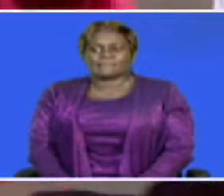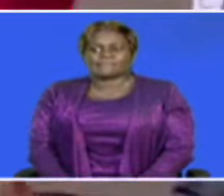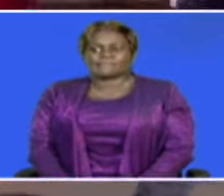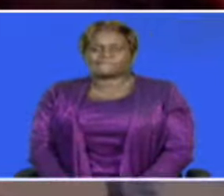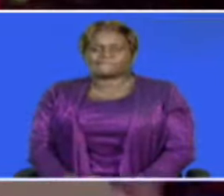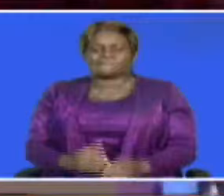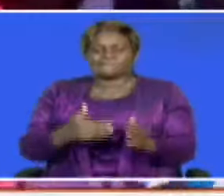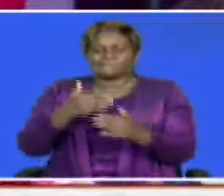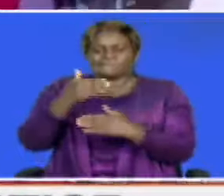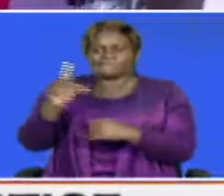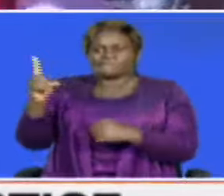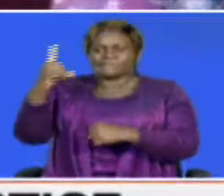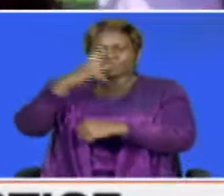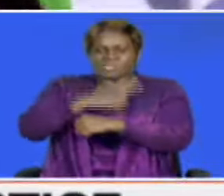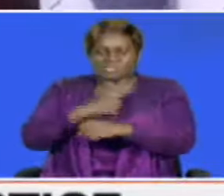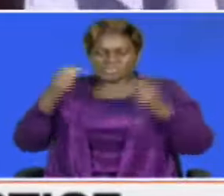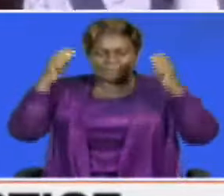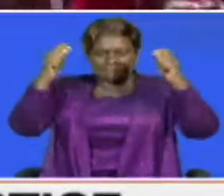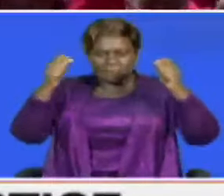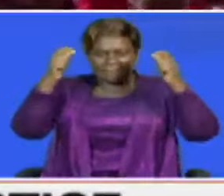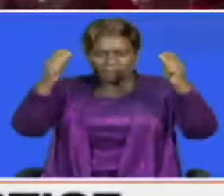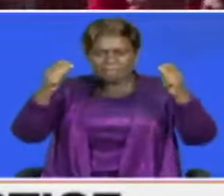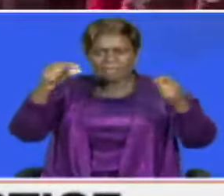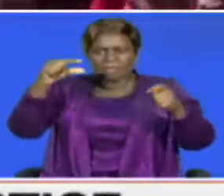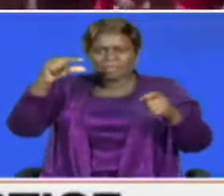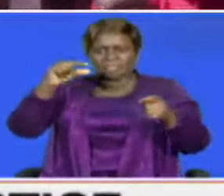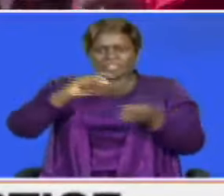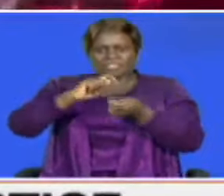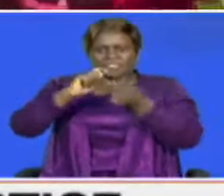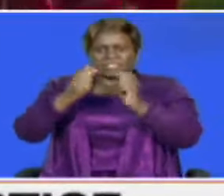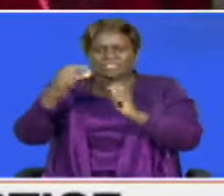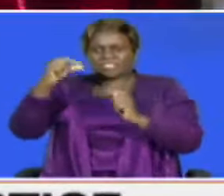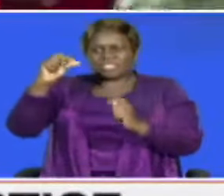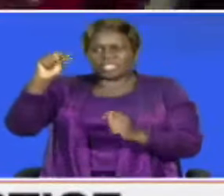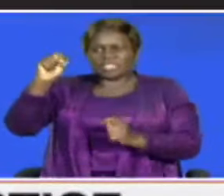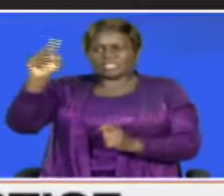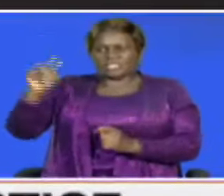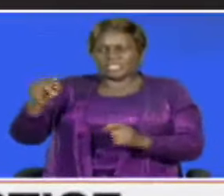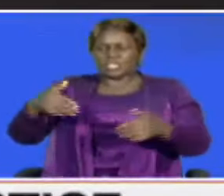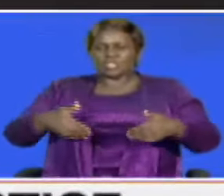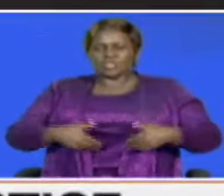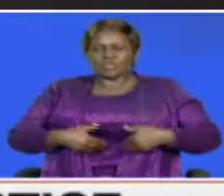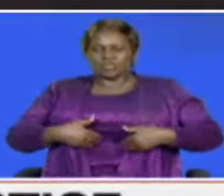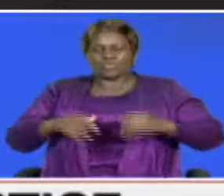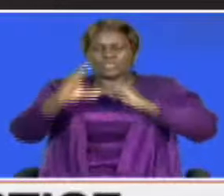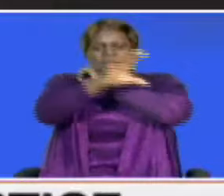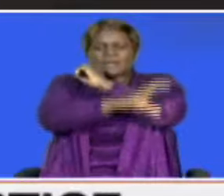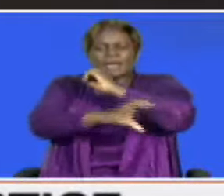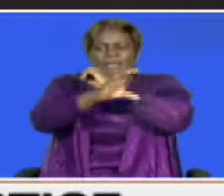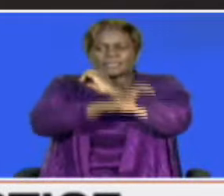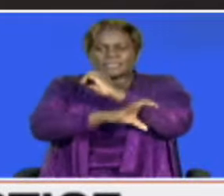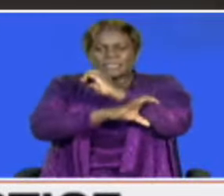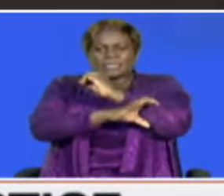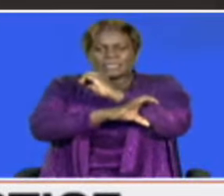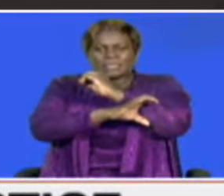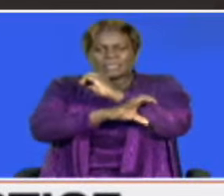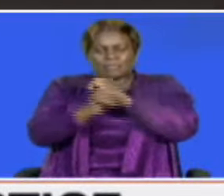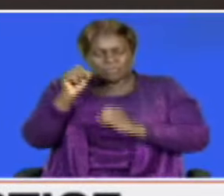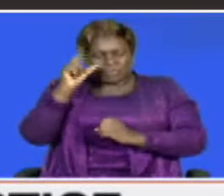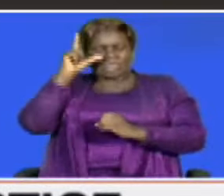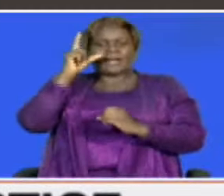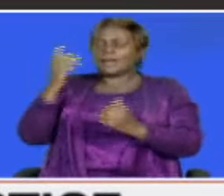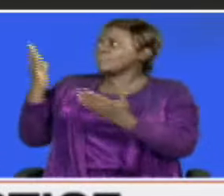After a day of protests organized by the change-hungry Generation Z youths, the country wakes up to such videos.